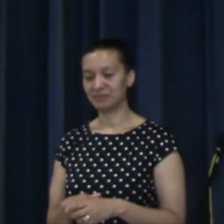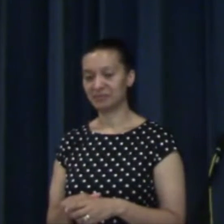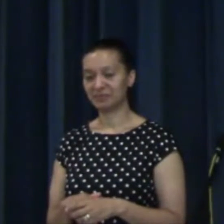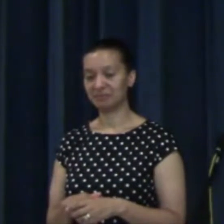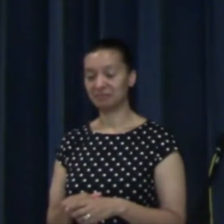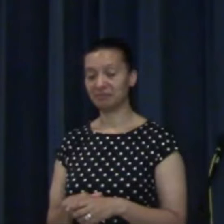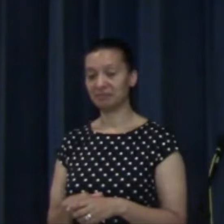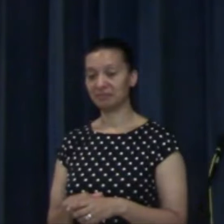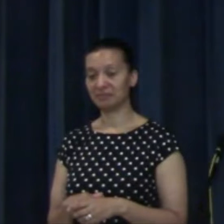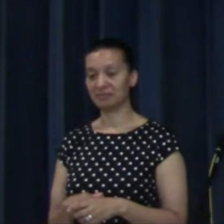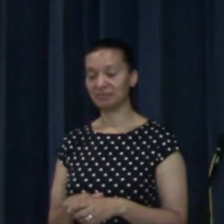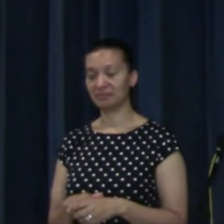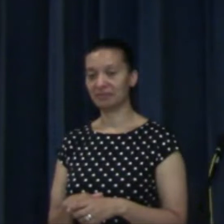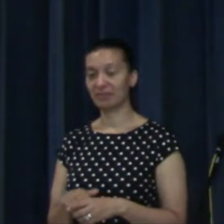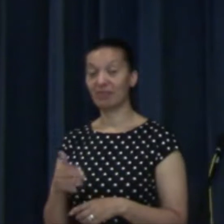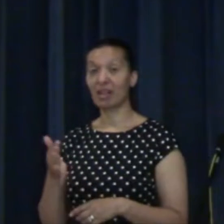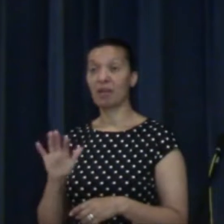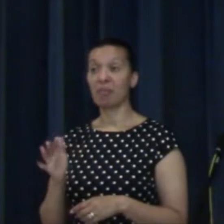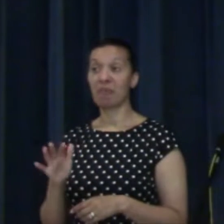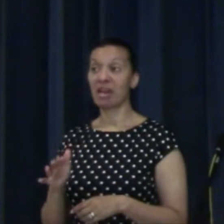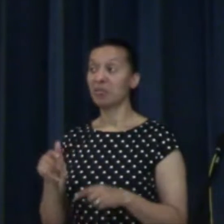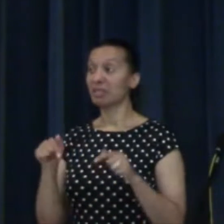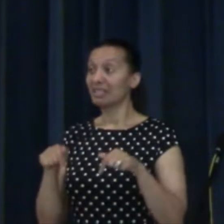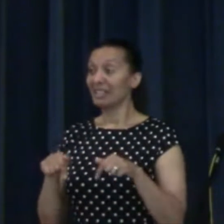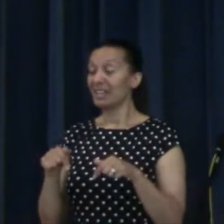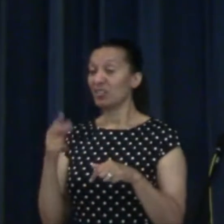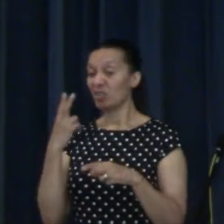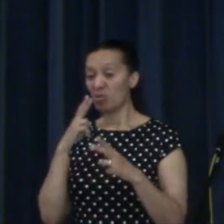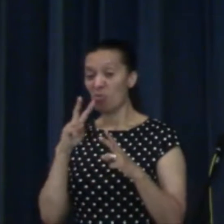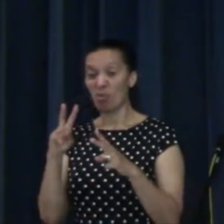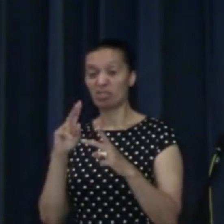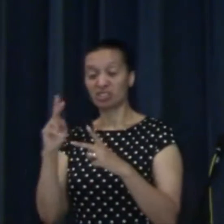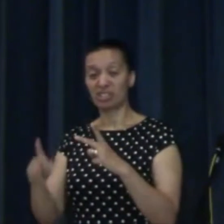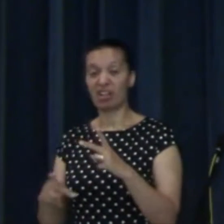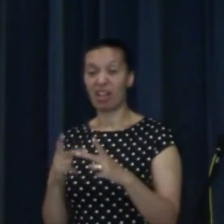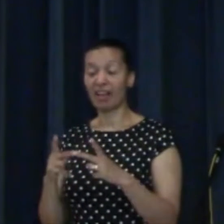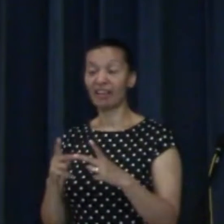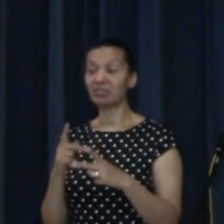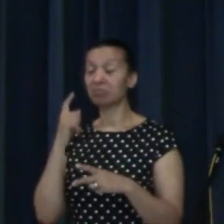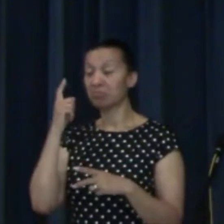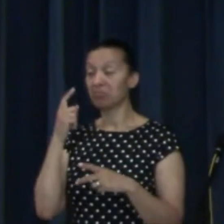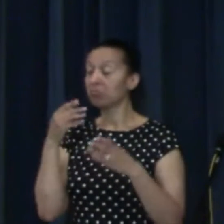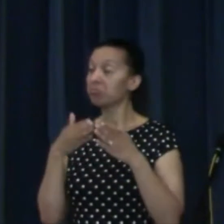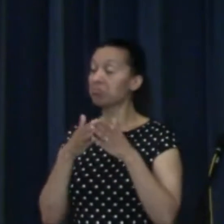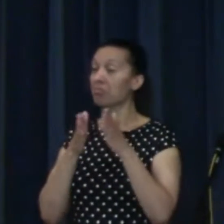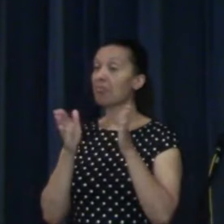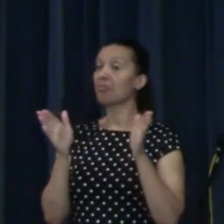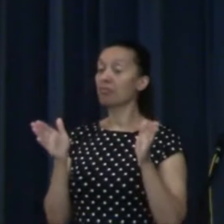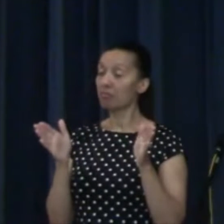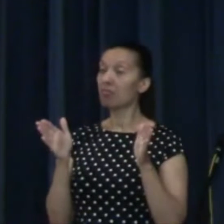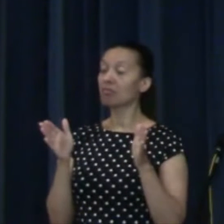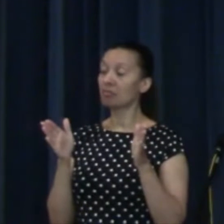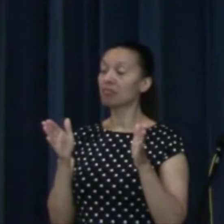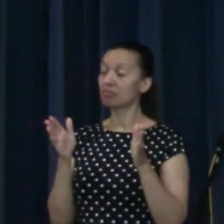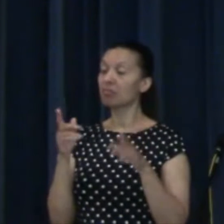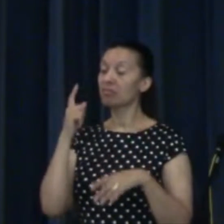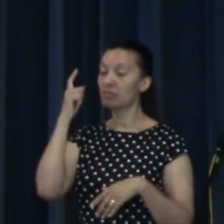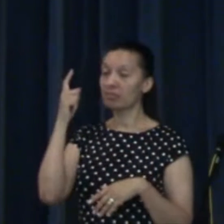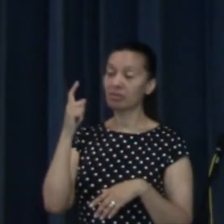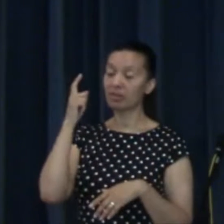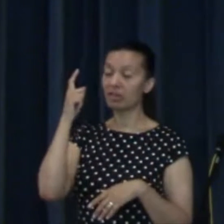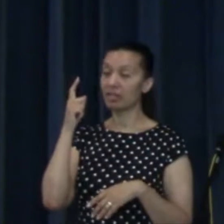Or perhaps you're here or watching online just being open to exploring what faith is.